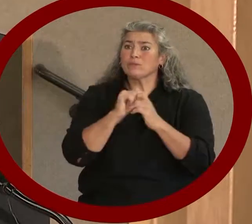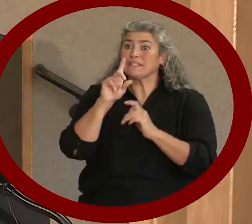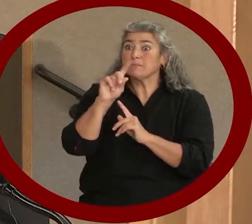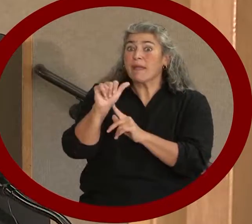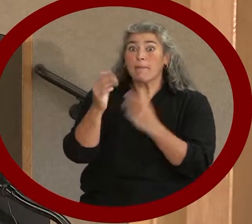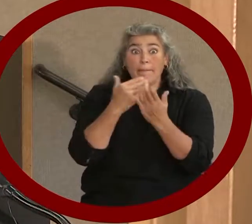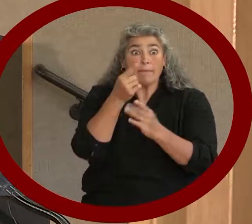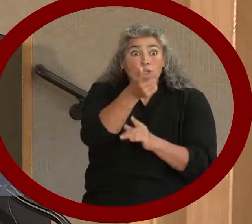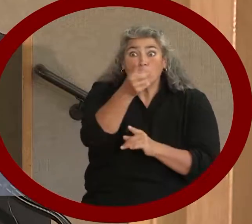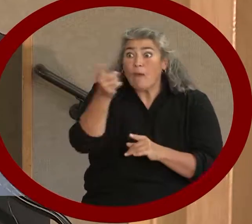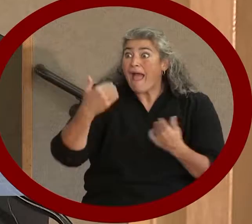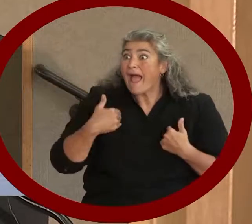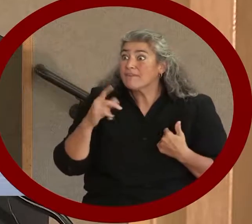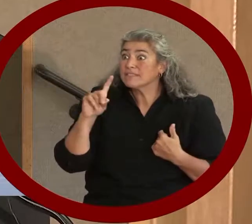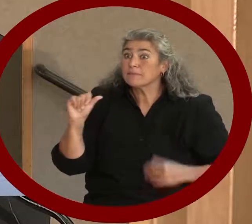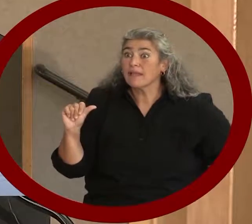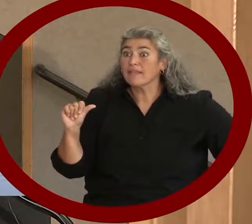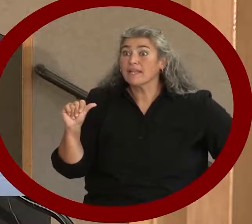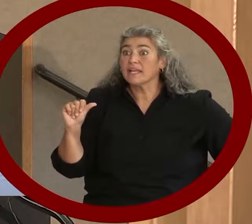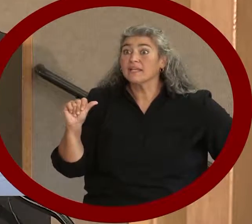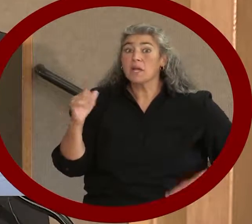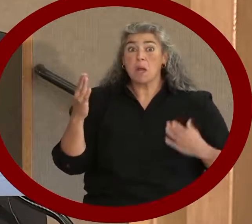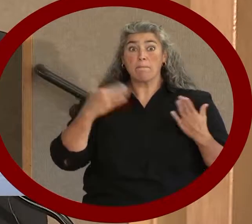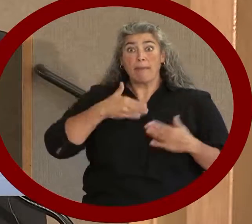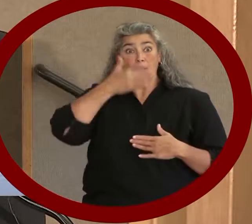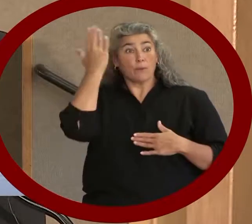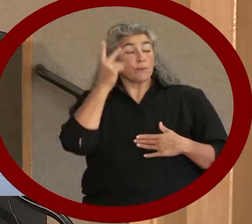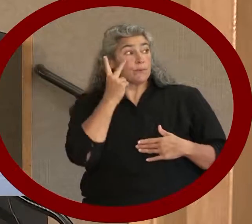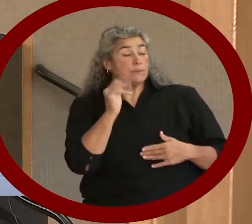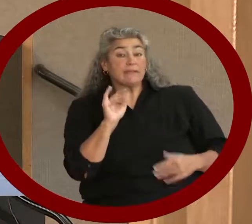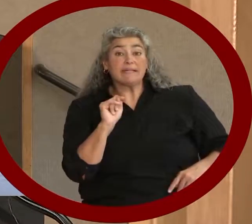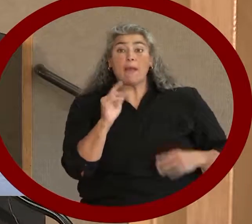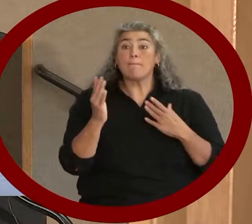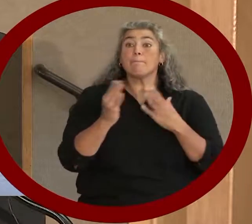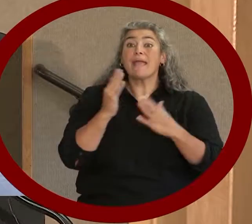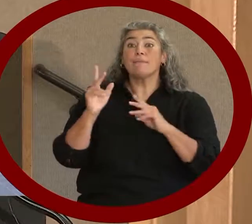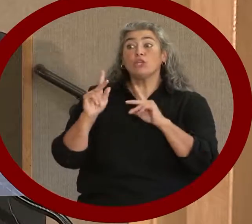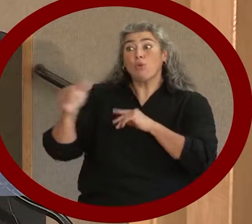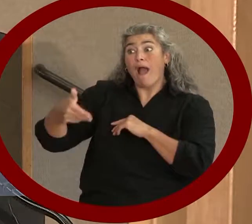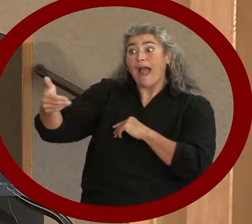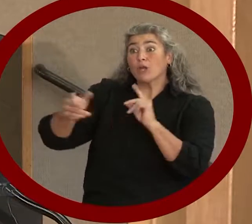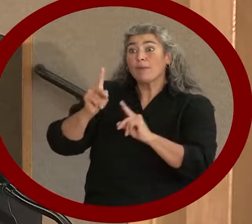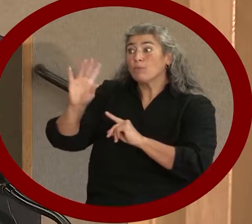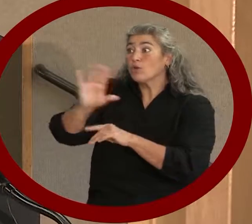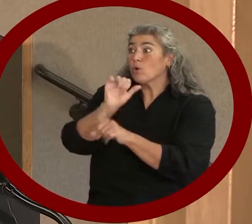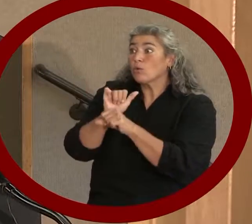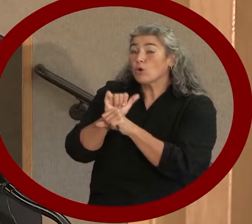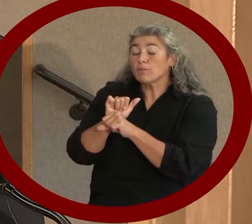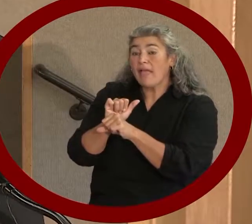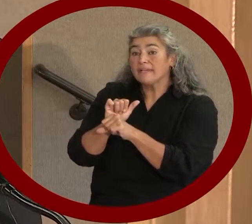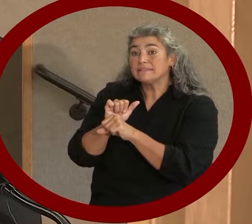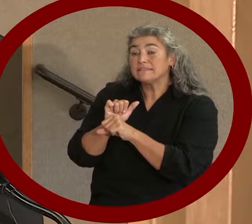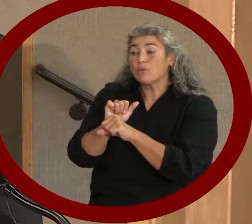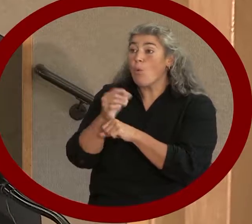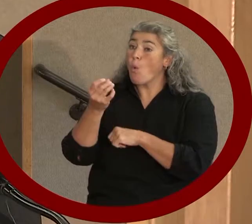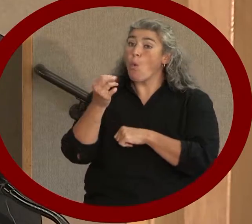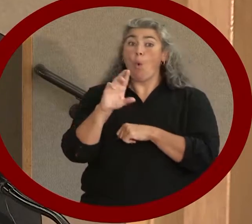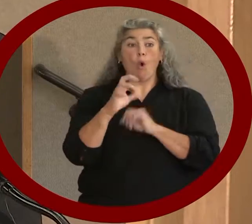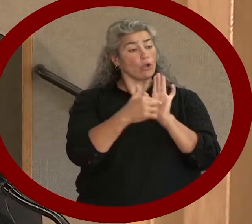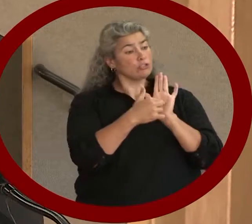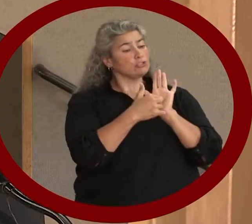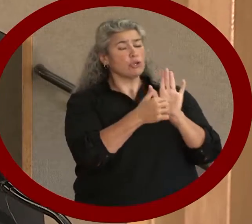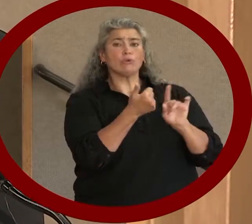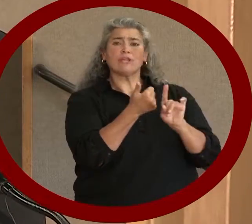have a disability, and perhaps you bring people with disabilities on board at your workplace, or show yourself to be an exemplary